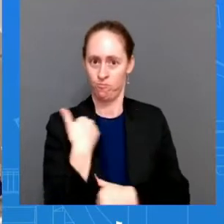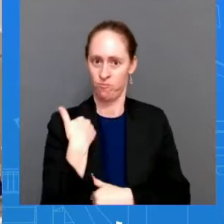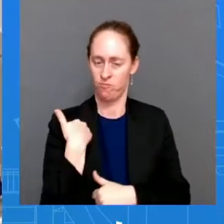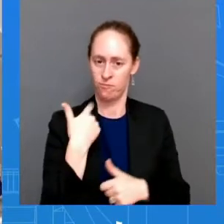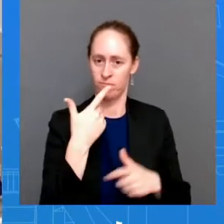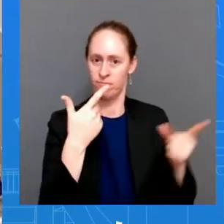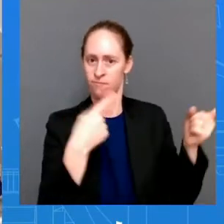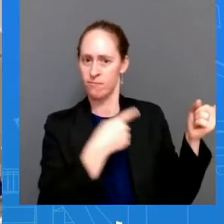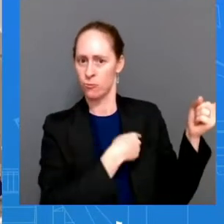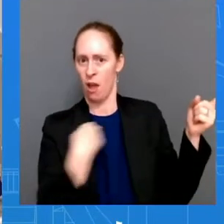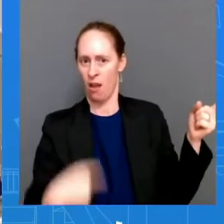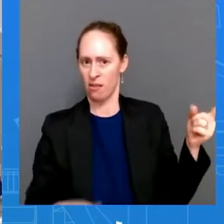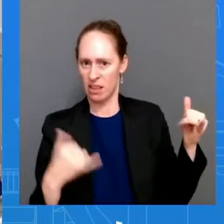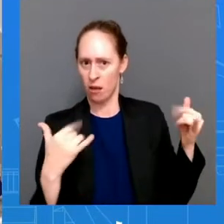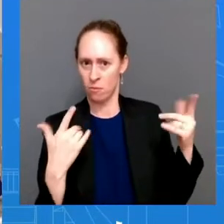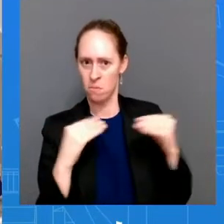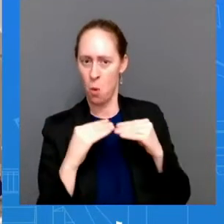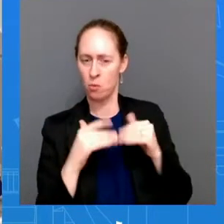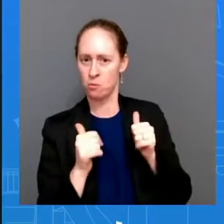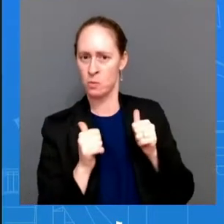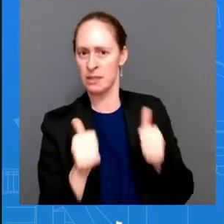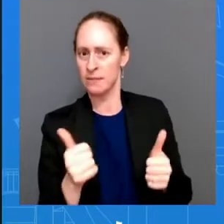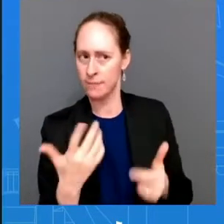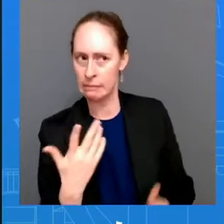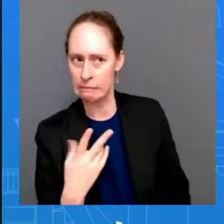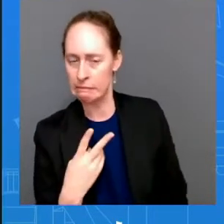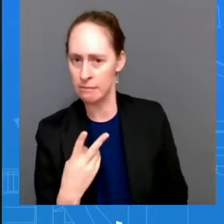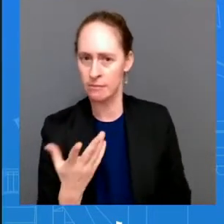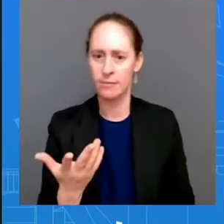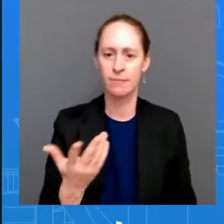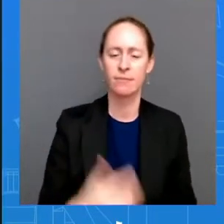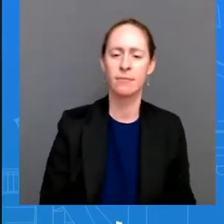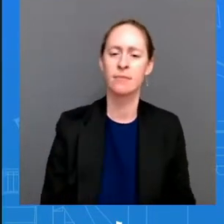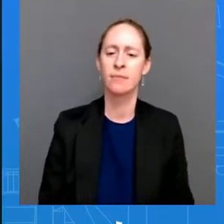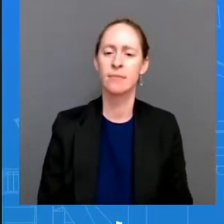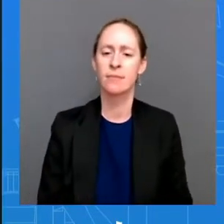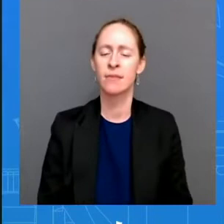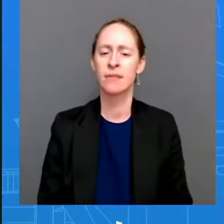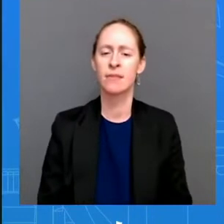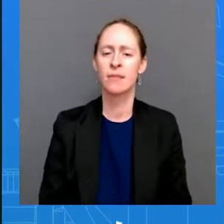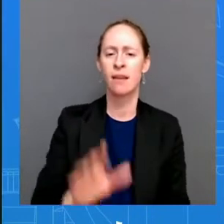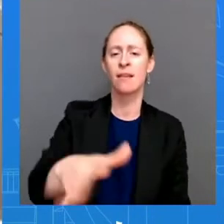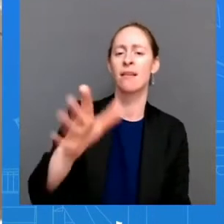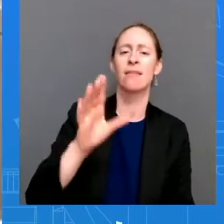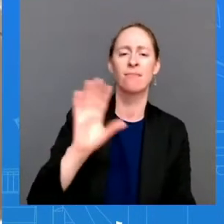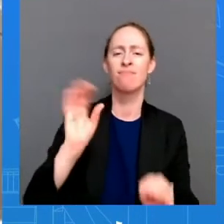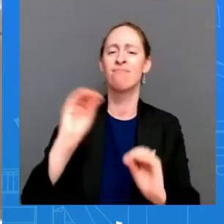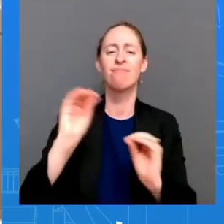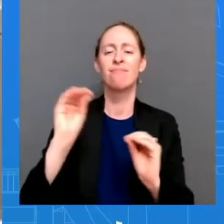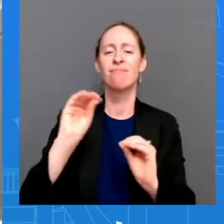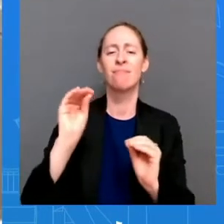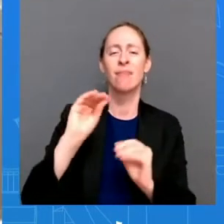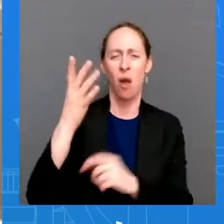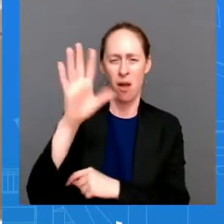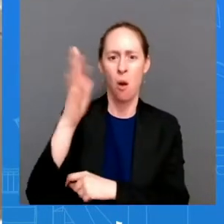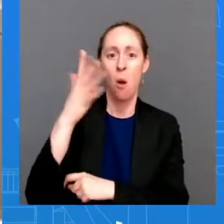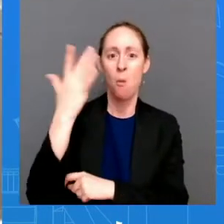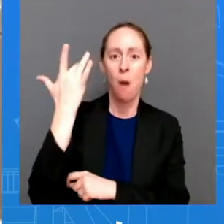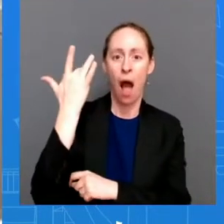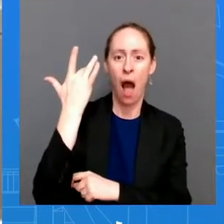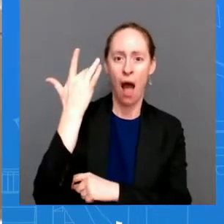pelosi's trip than the president you're going to have to ask republicans i have jazz do they have jazz hands peter